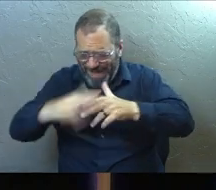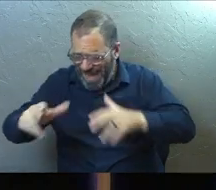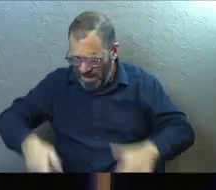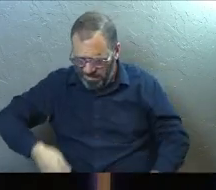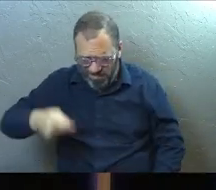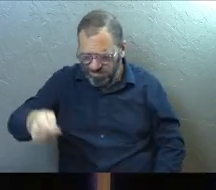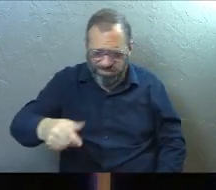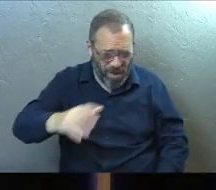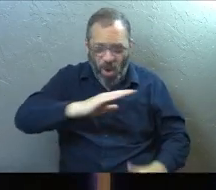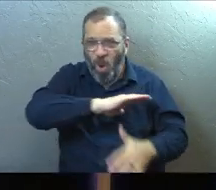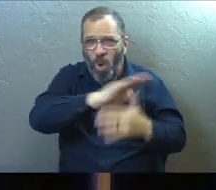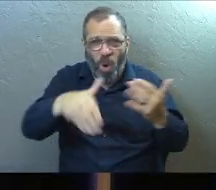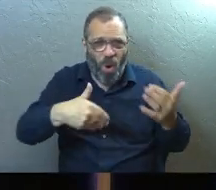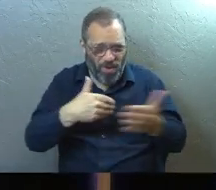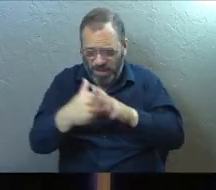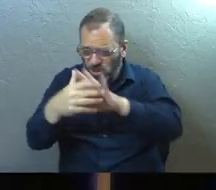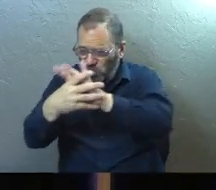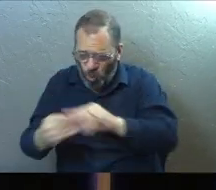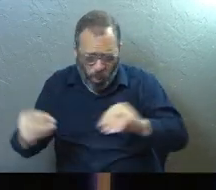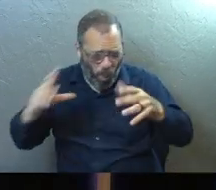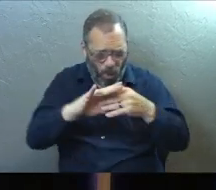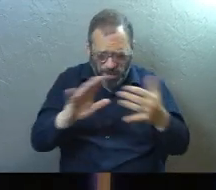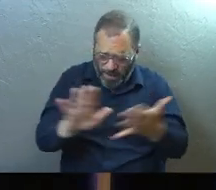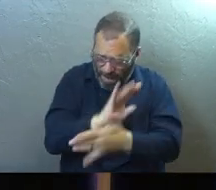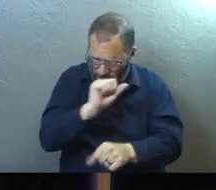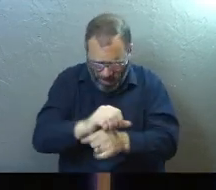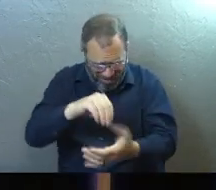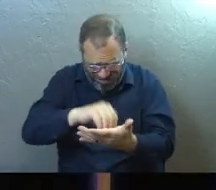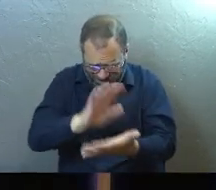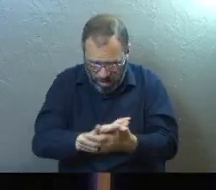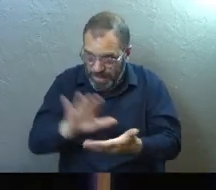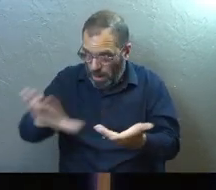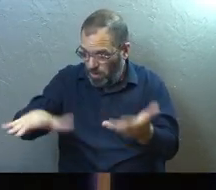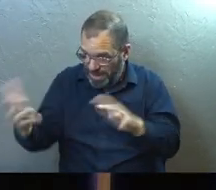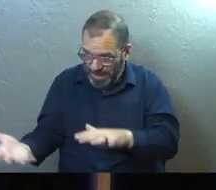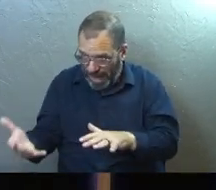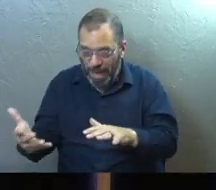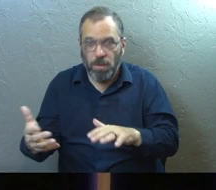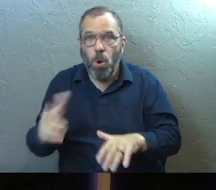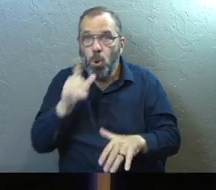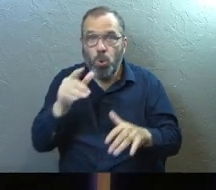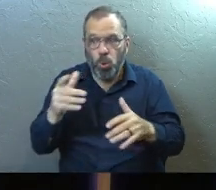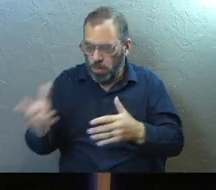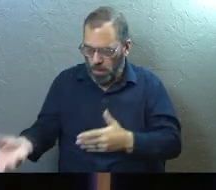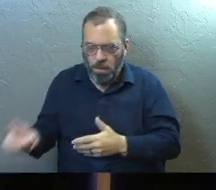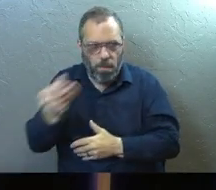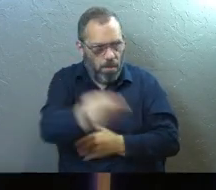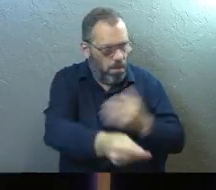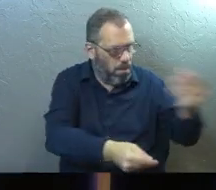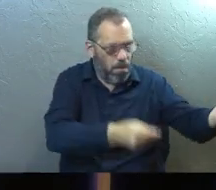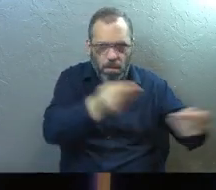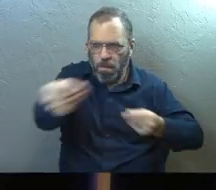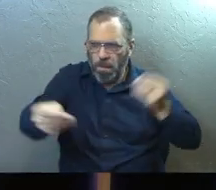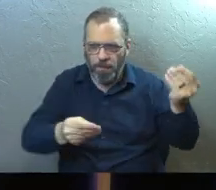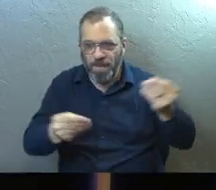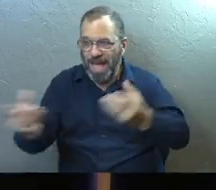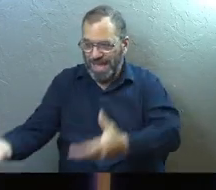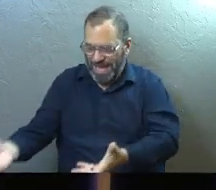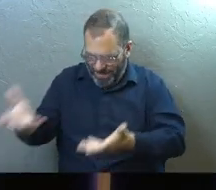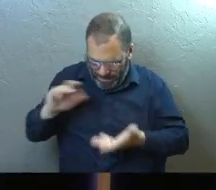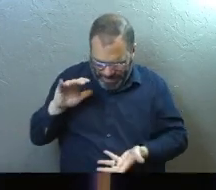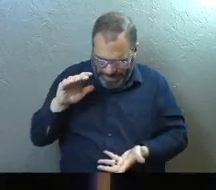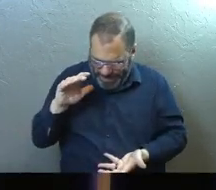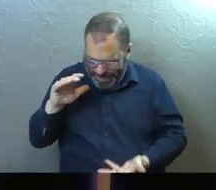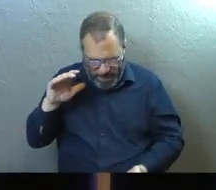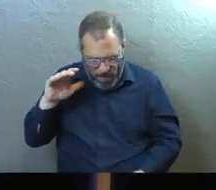and like, like all of these stories and documents and stuff like that. When he died, there was the big question of who does it go to? And they gave it to me